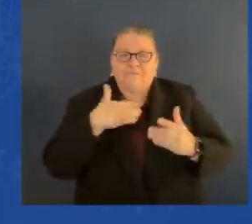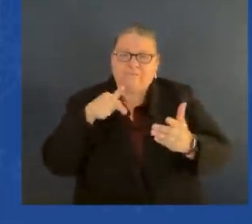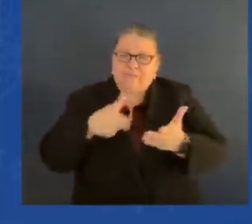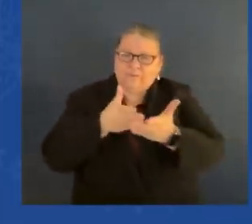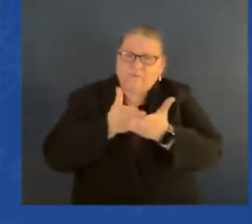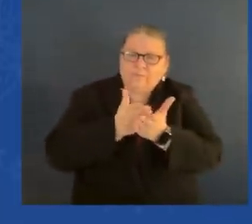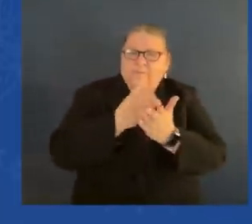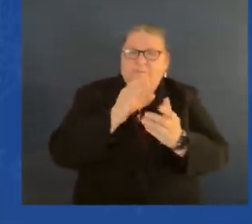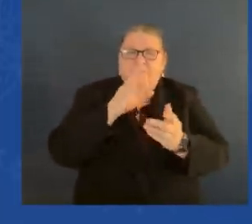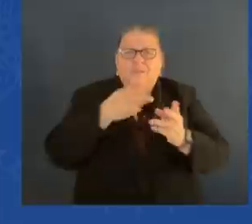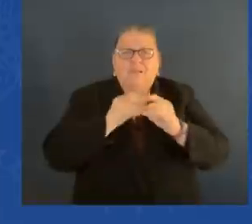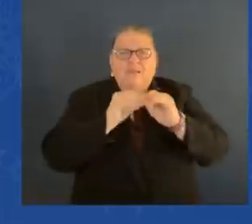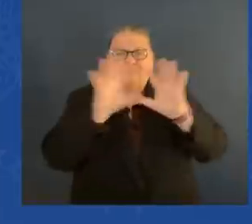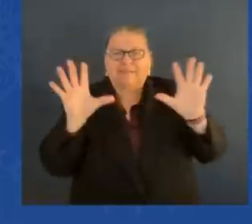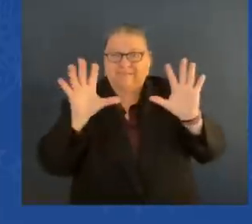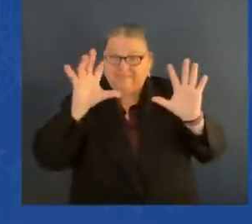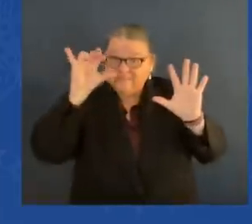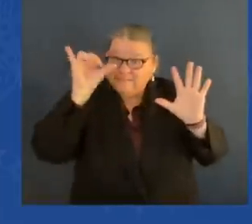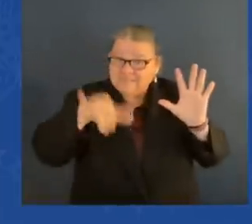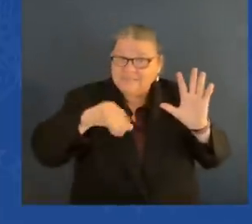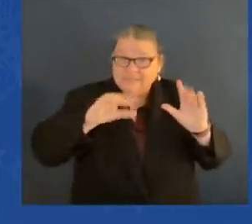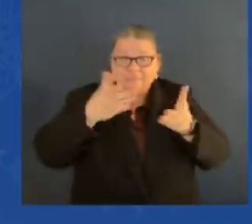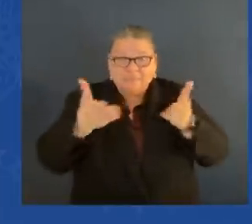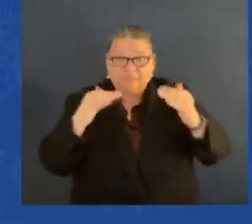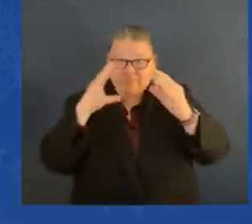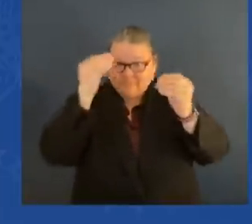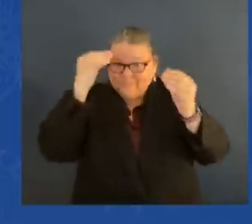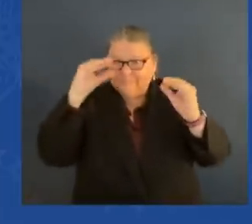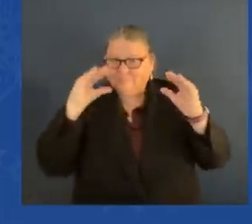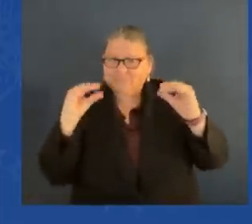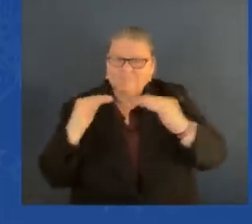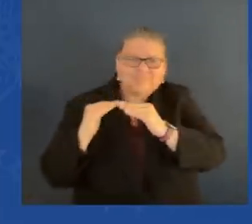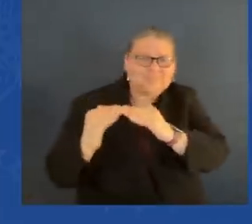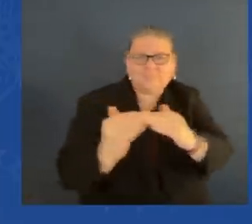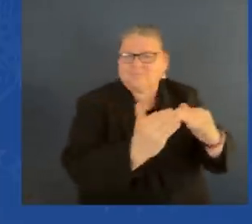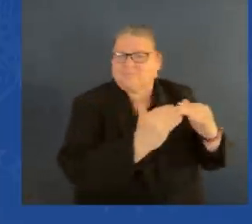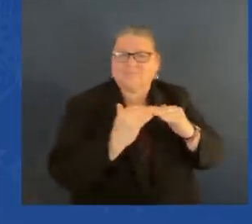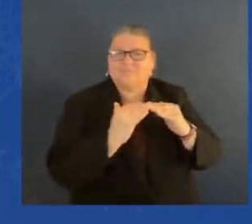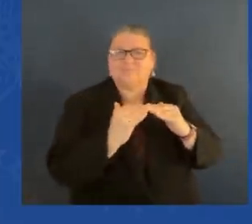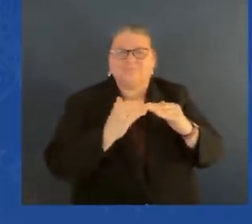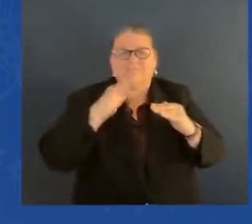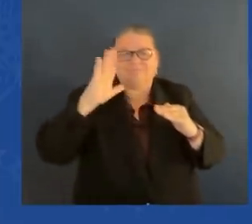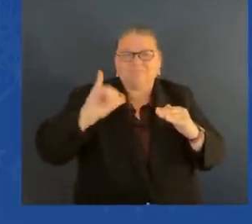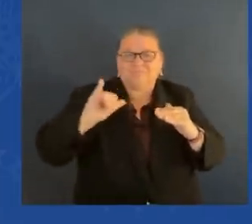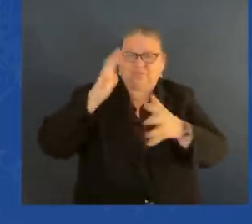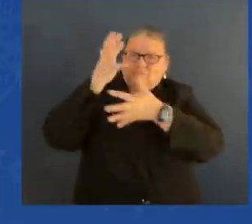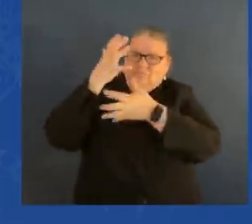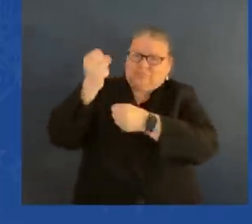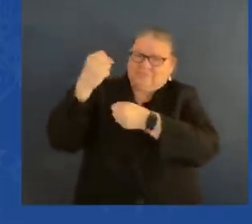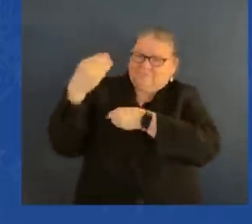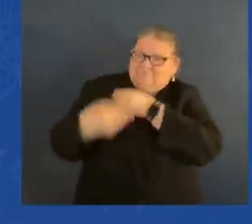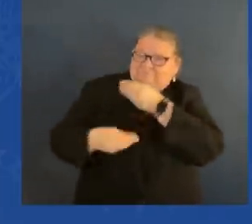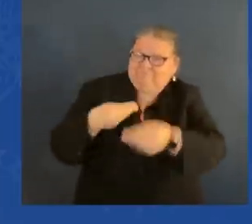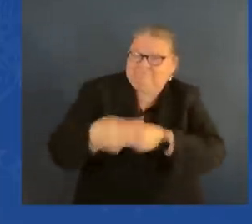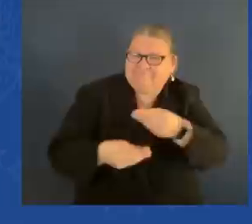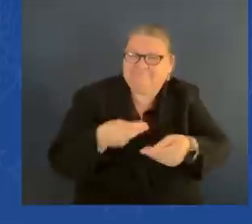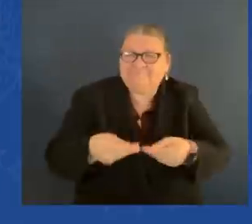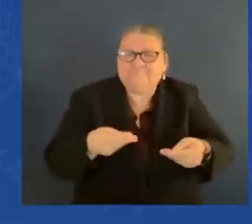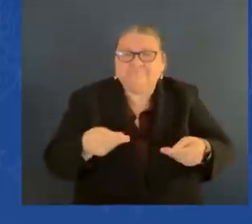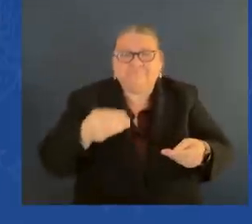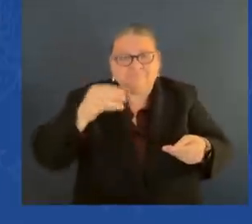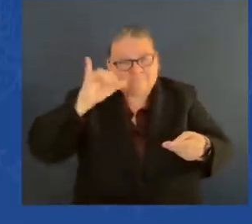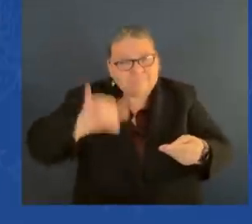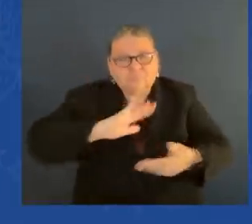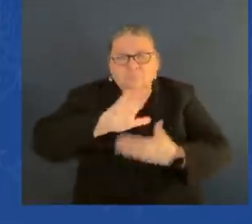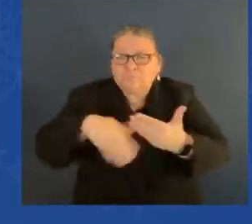equal, endowed by their creator with certain inalienable rights, including the right to life, liberty, the pursuit of